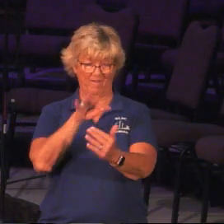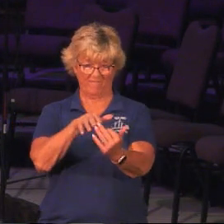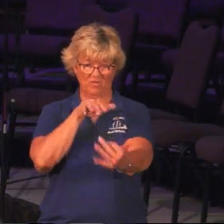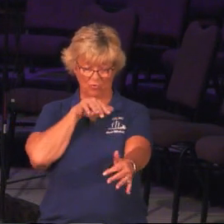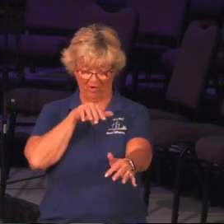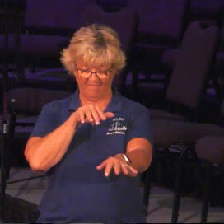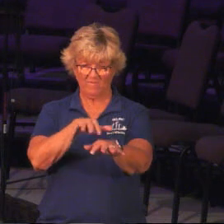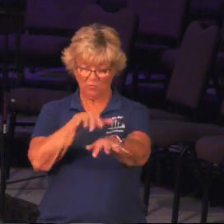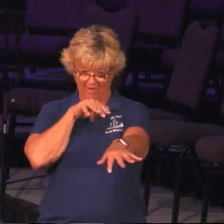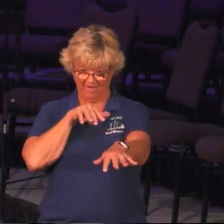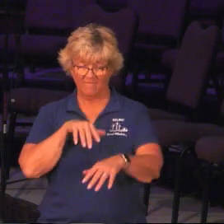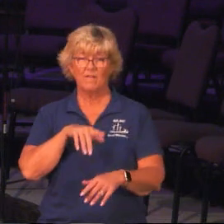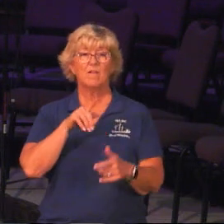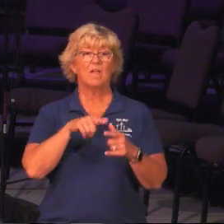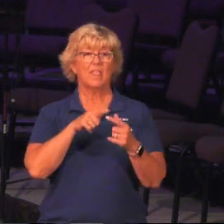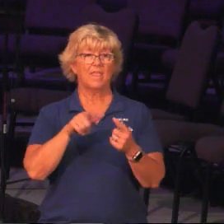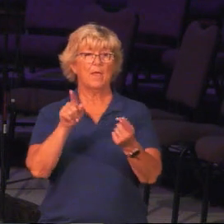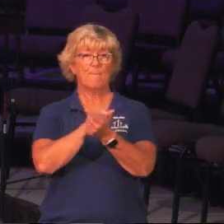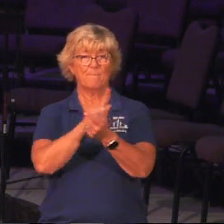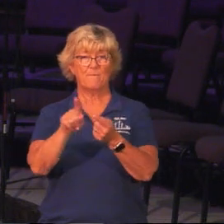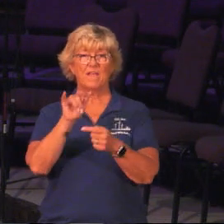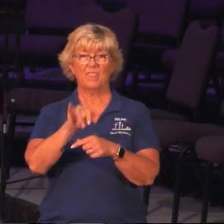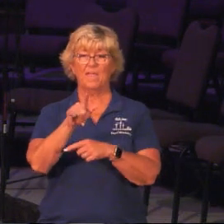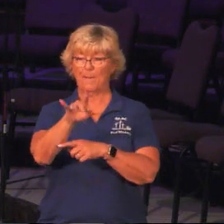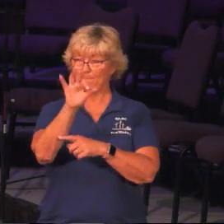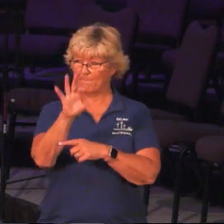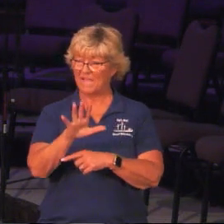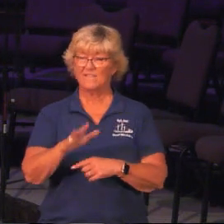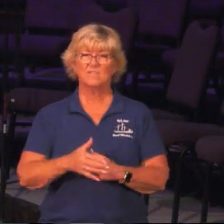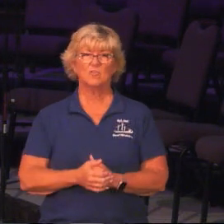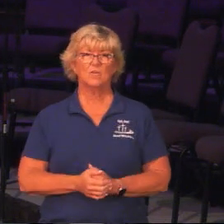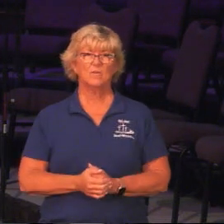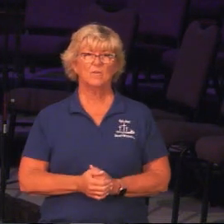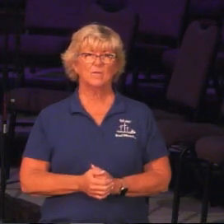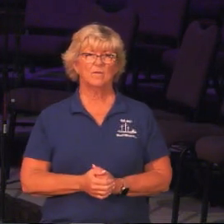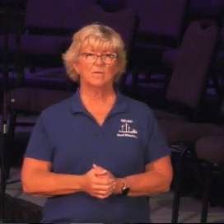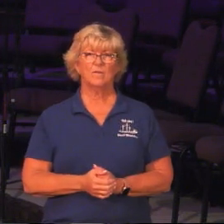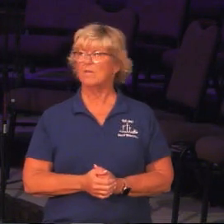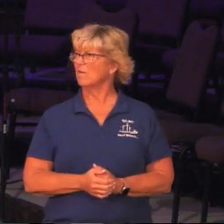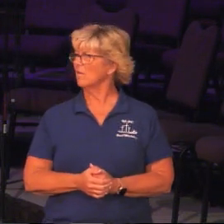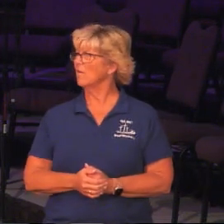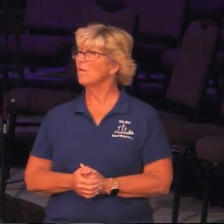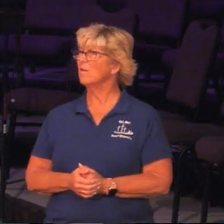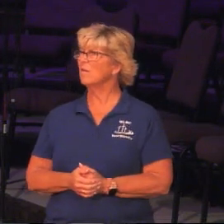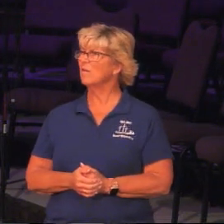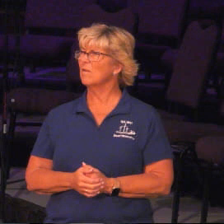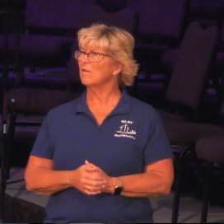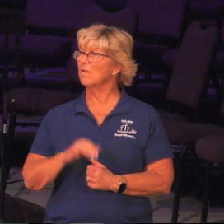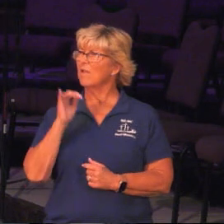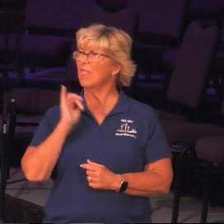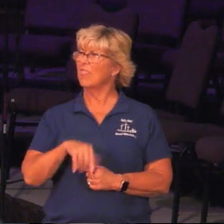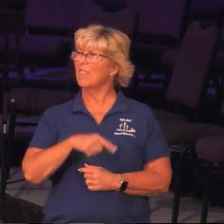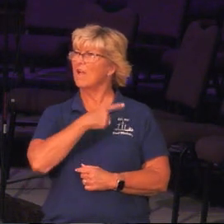They introduce us to the local pastor. That's his church. Oh, I see it back there. That's his church.